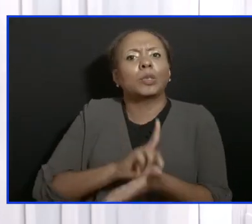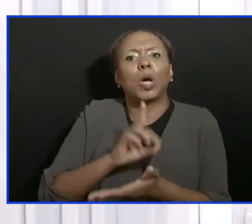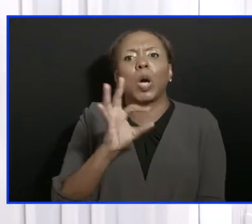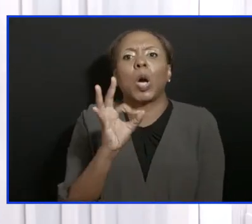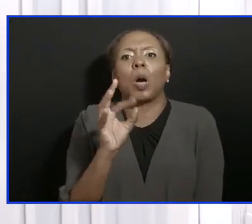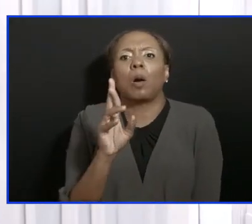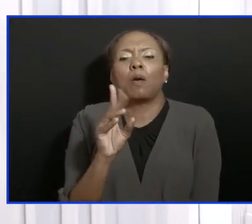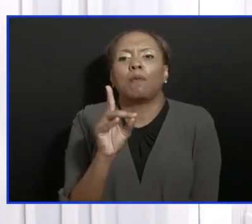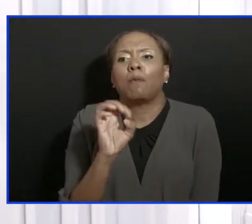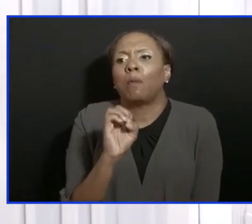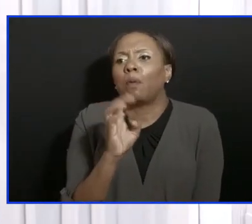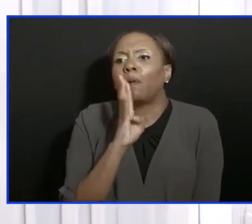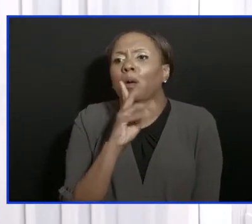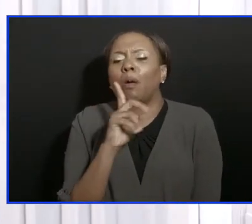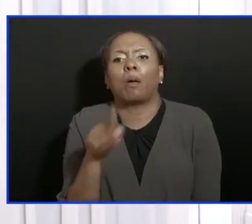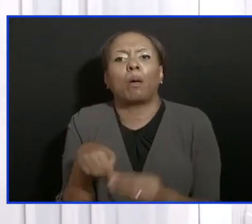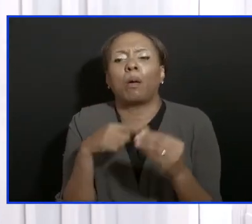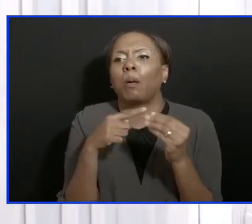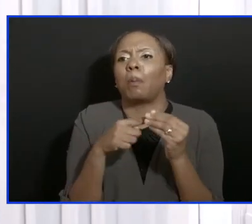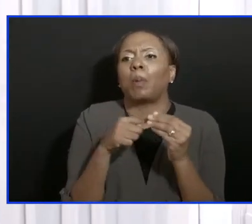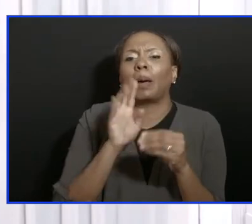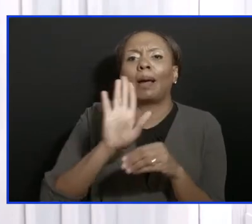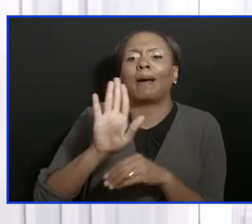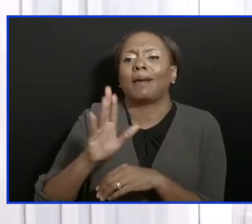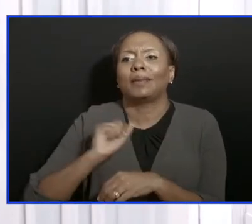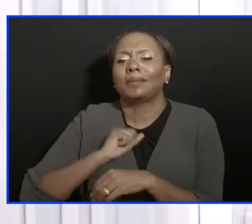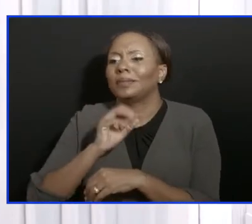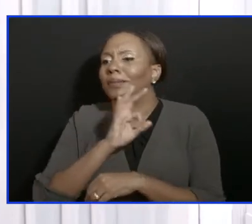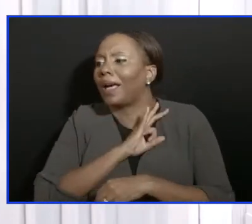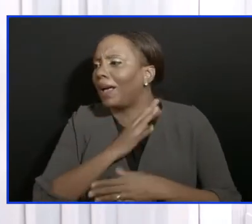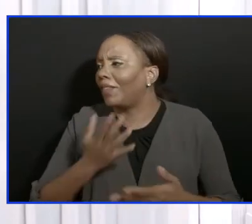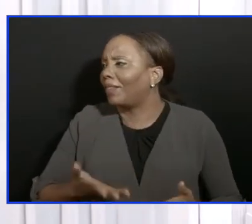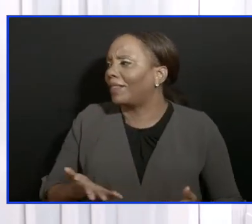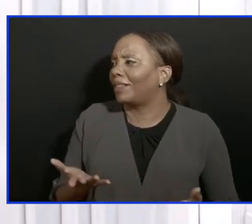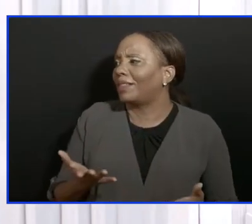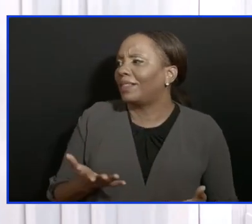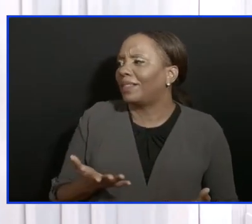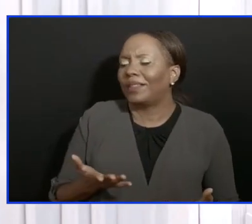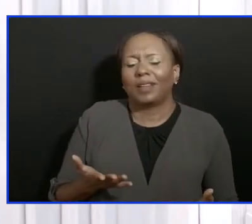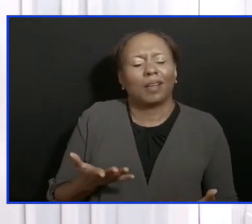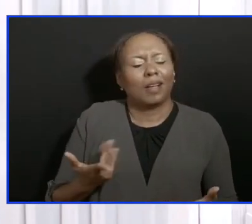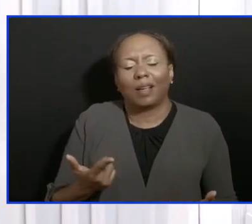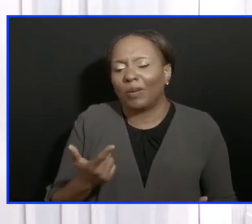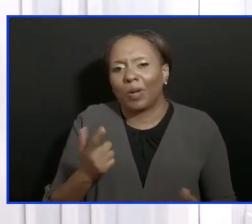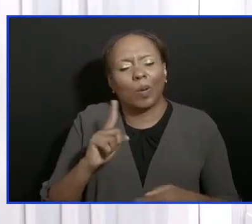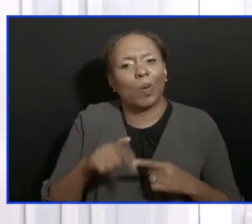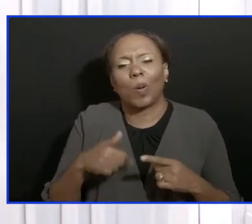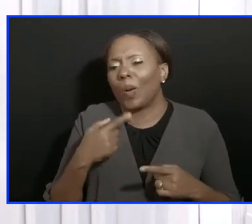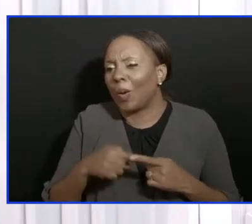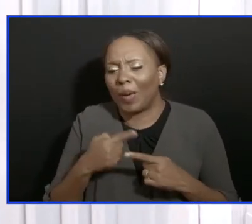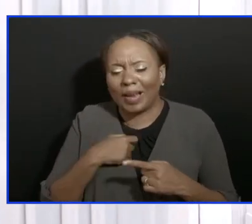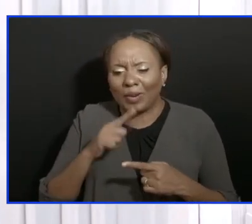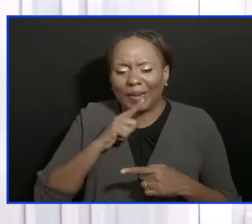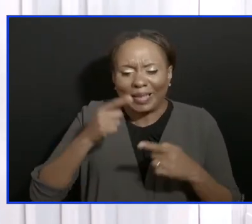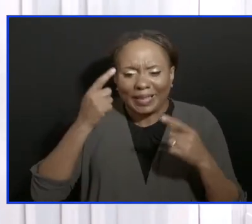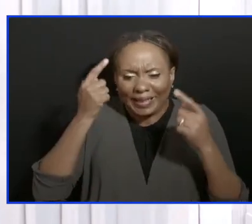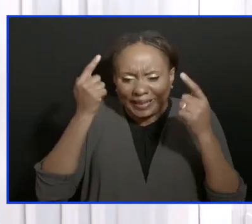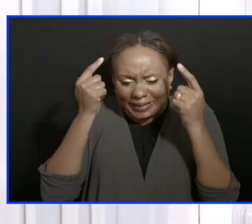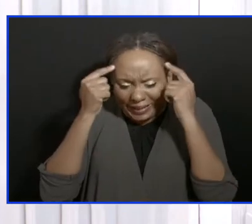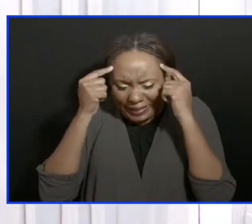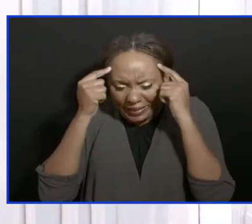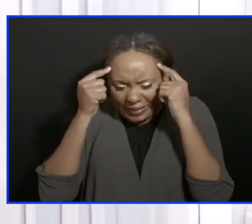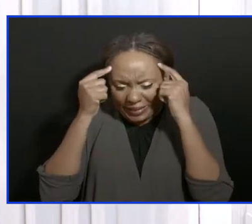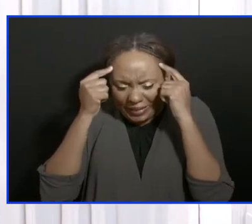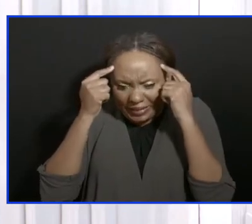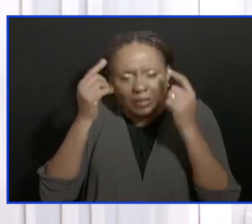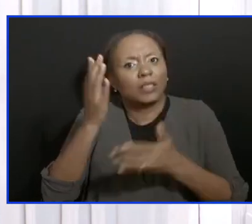angst at night is recognizing that these people have been working for 21 months with little or no sleep. And I know it